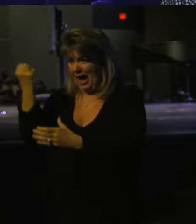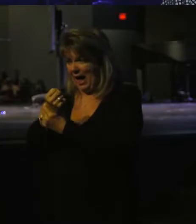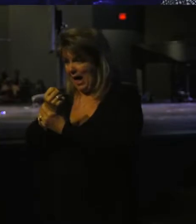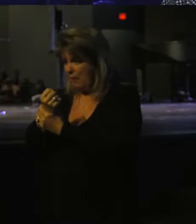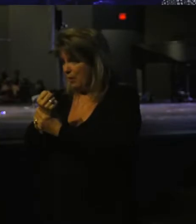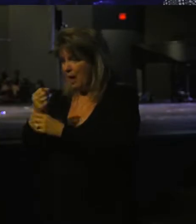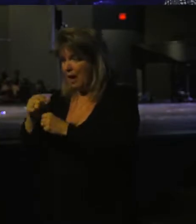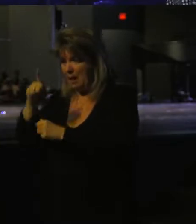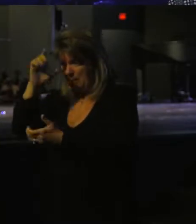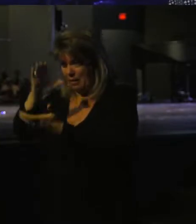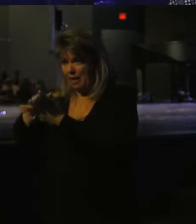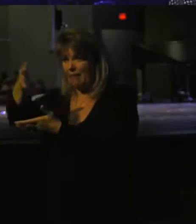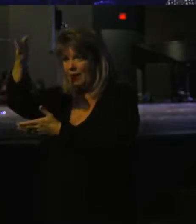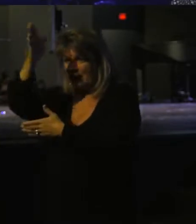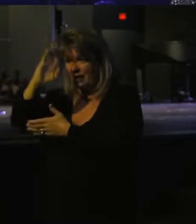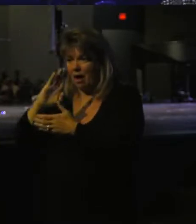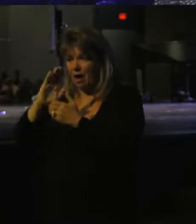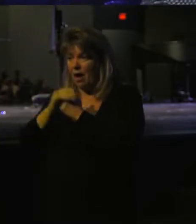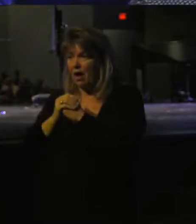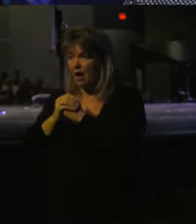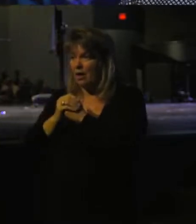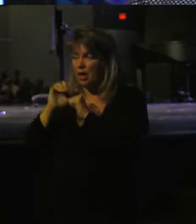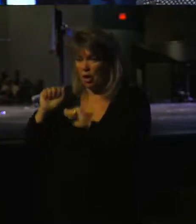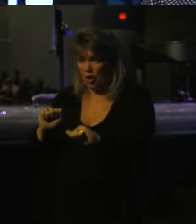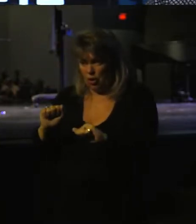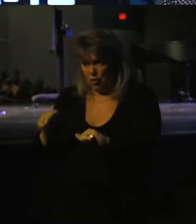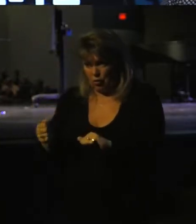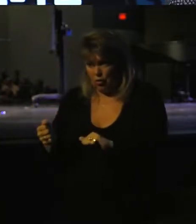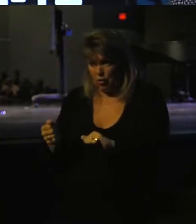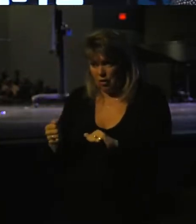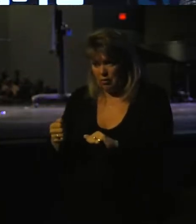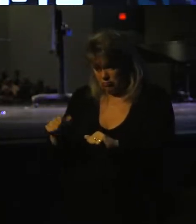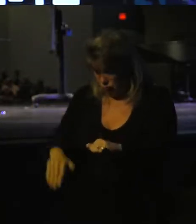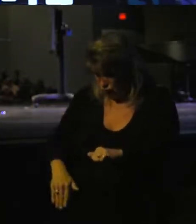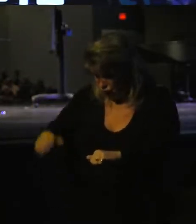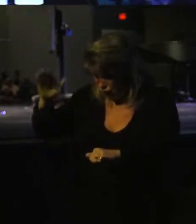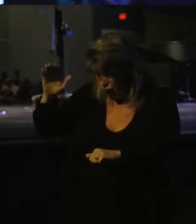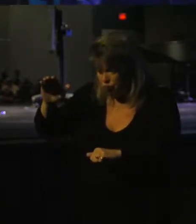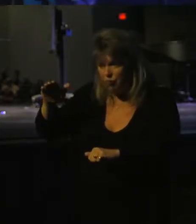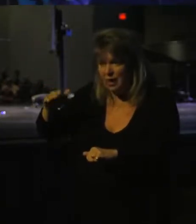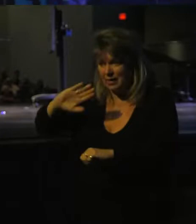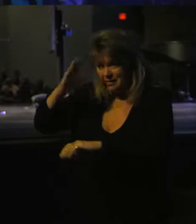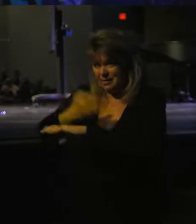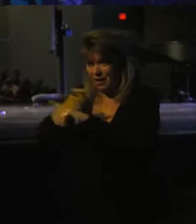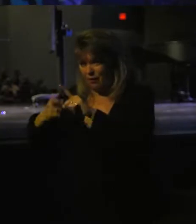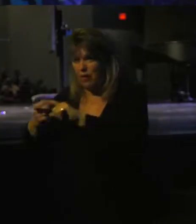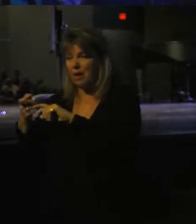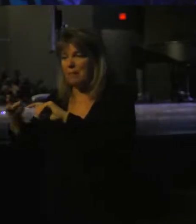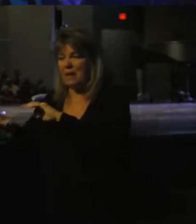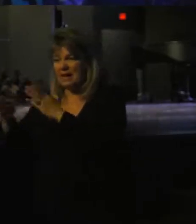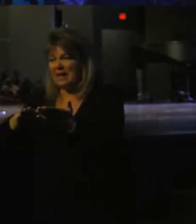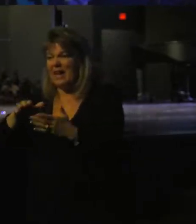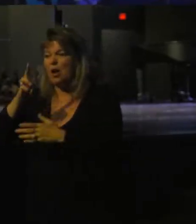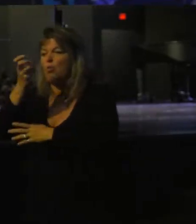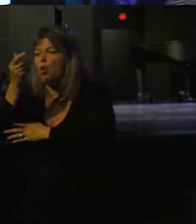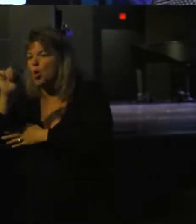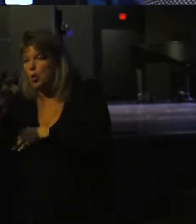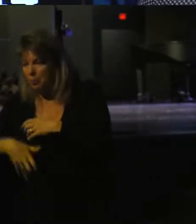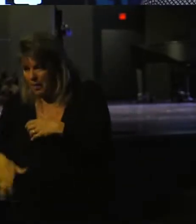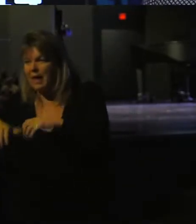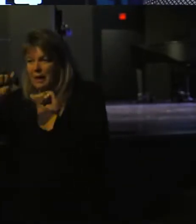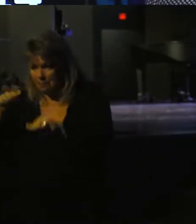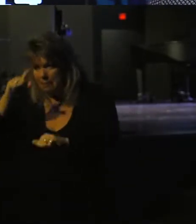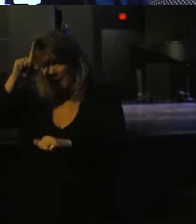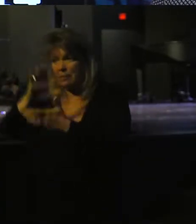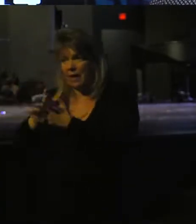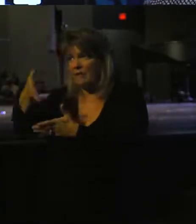believed that God, that if God could raise a son out of a dead womb, he believed that God could raise a dead son out of a tomb.